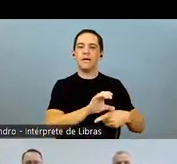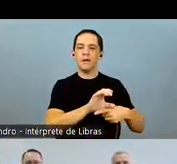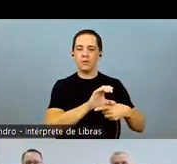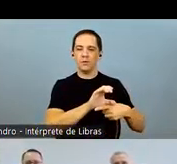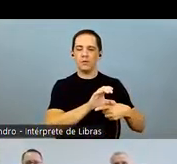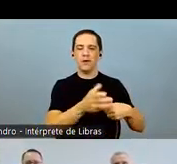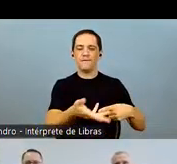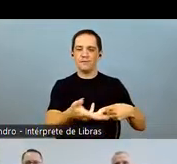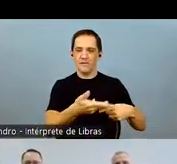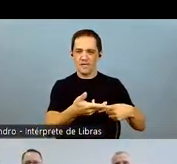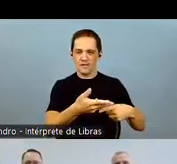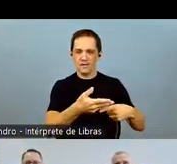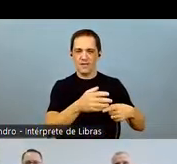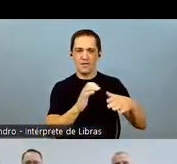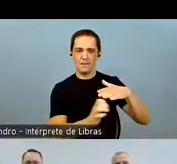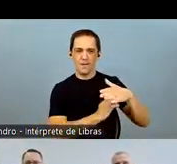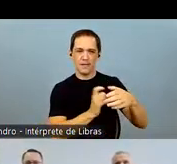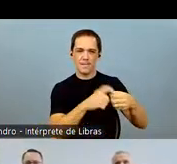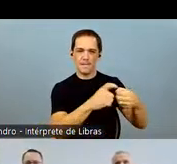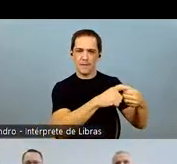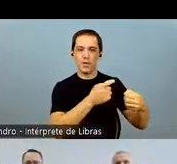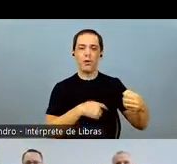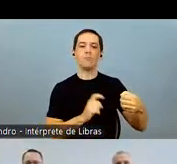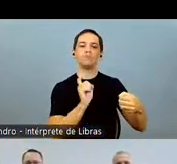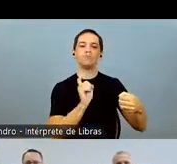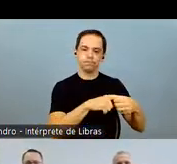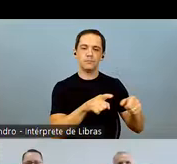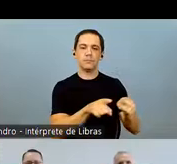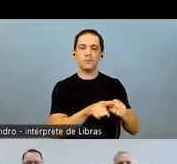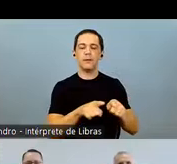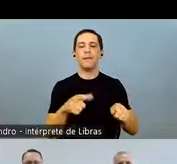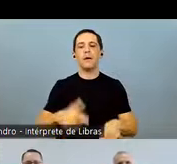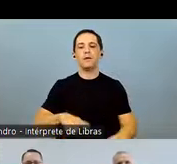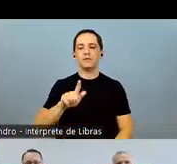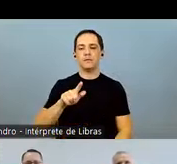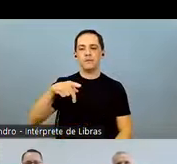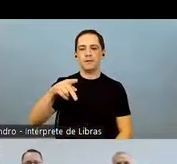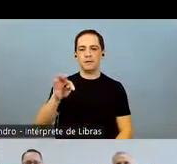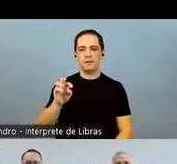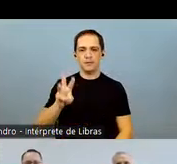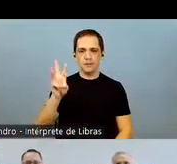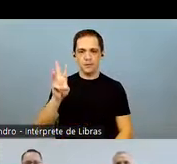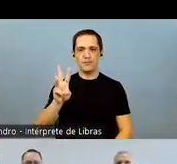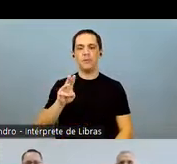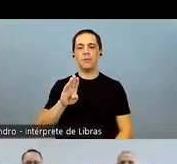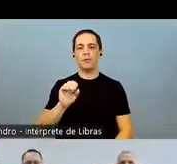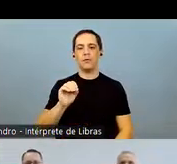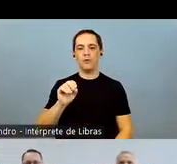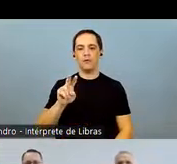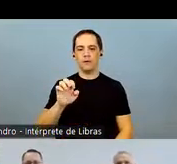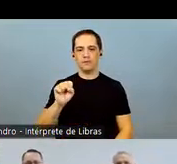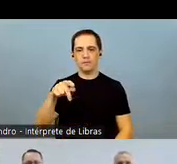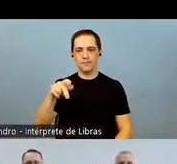company was included in the Carbon Efficient Index and the Great Place to Work Index in the end of